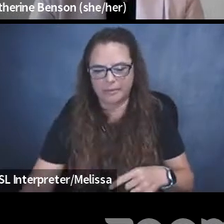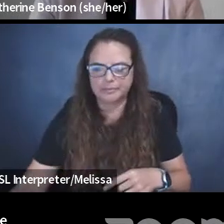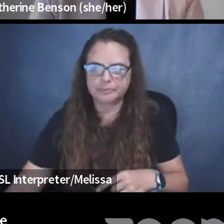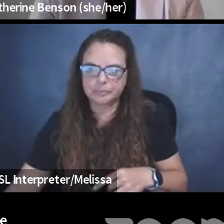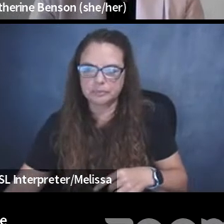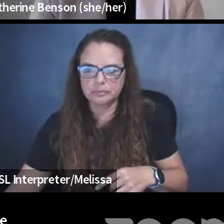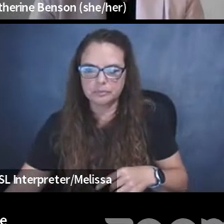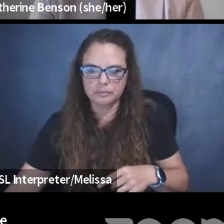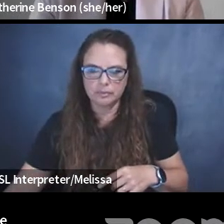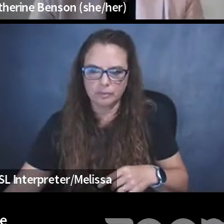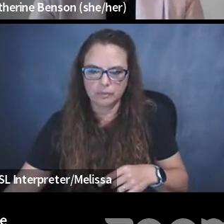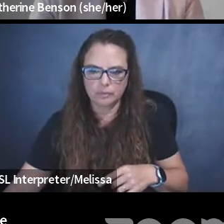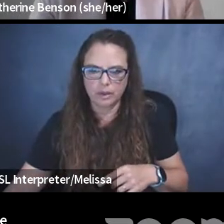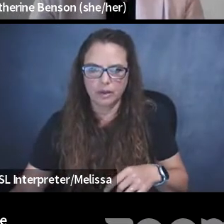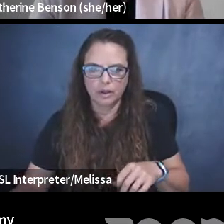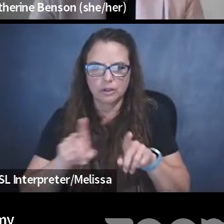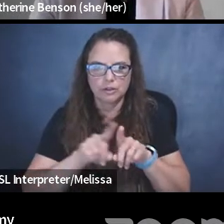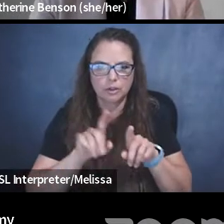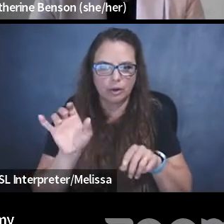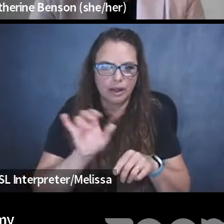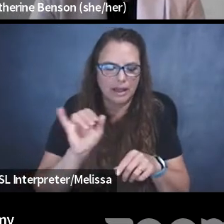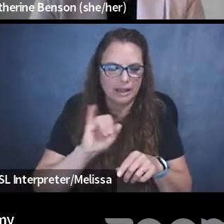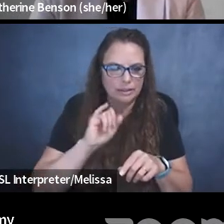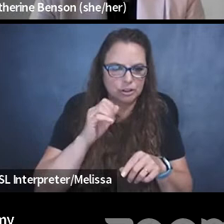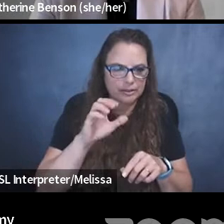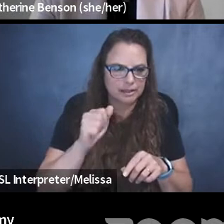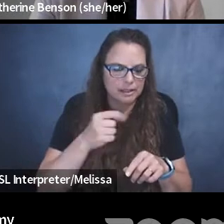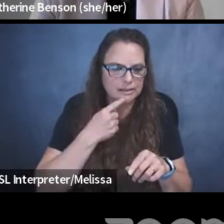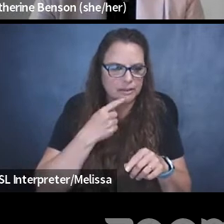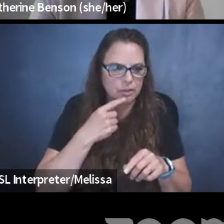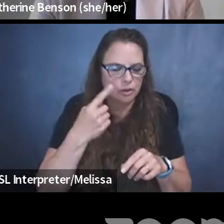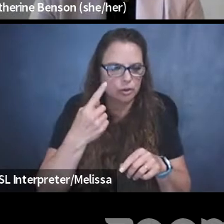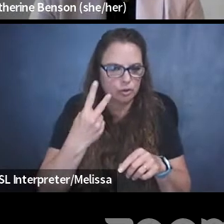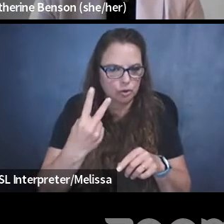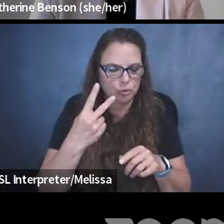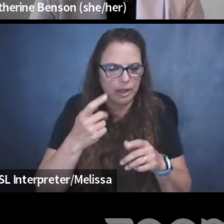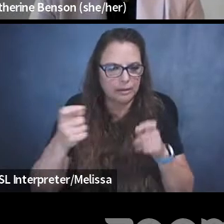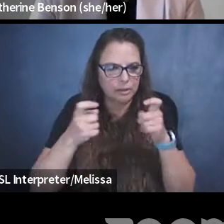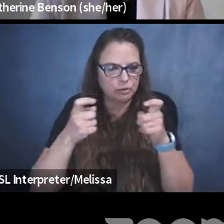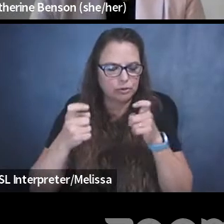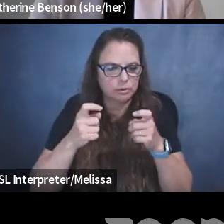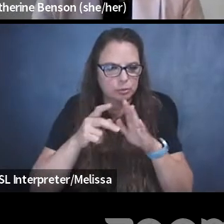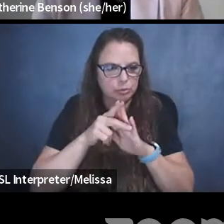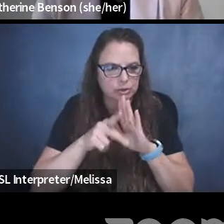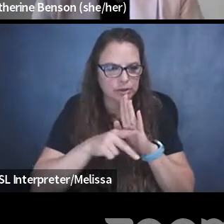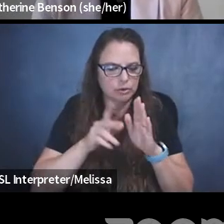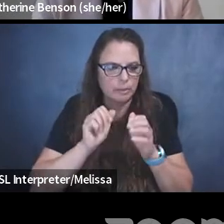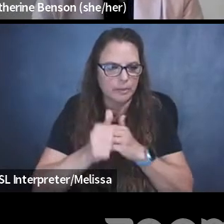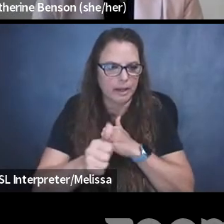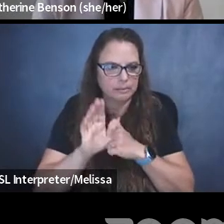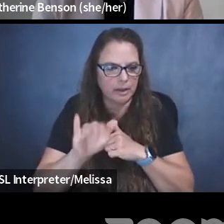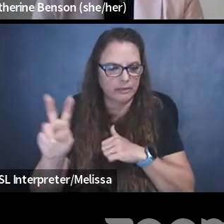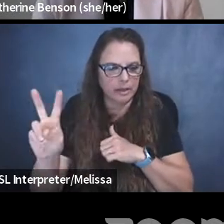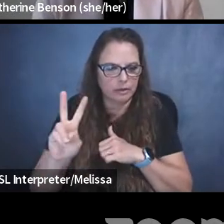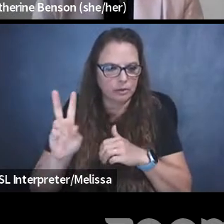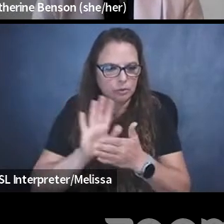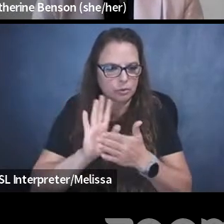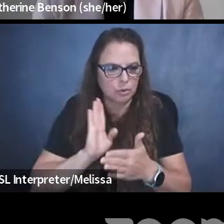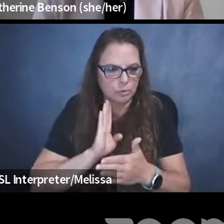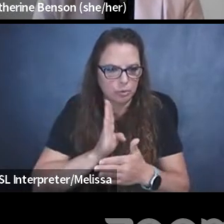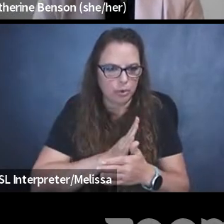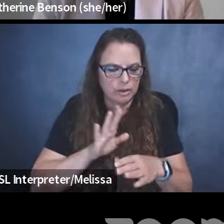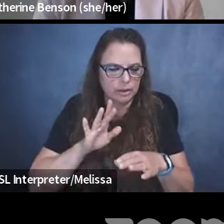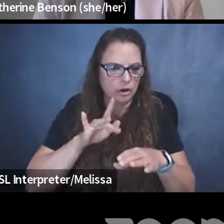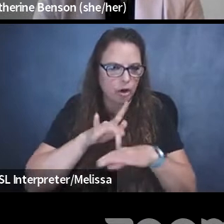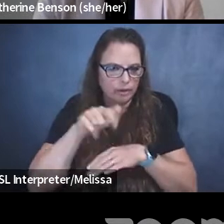like Jessica said, uh, two administrative procedures, uh, were passed by the Vancouver School Board earlier this year, uh, in the month of